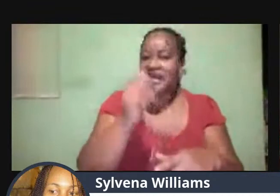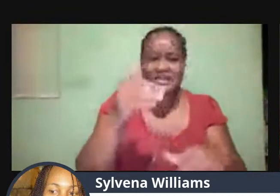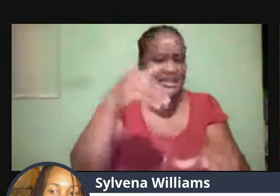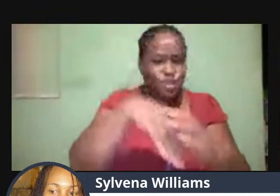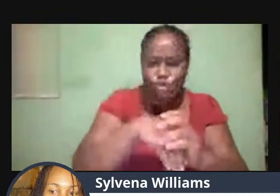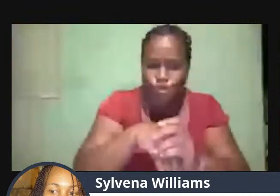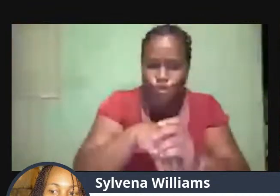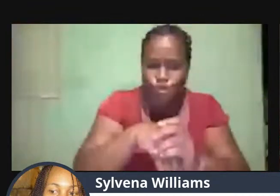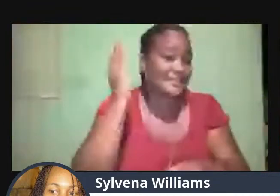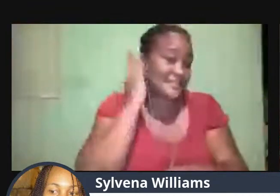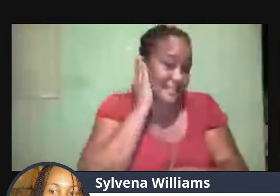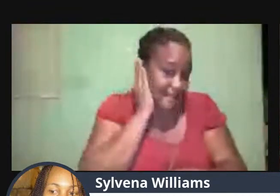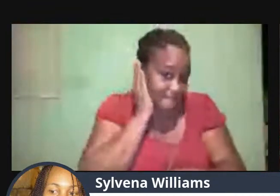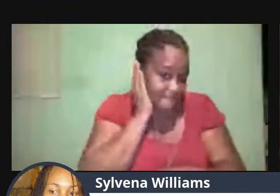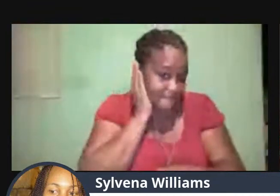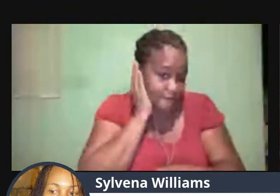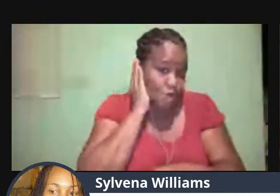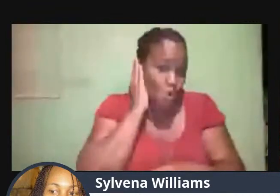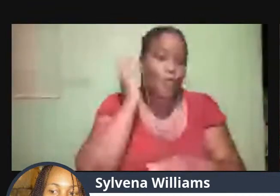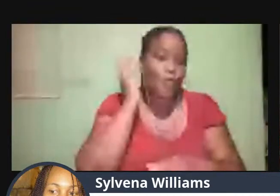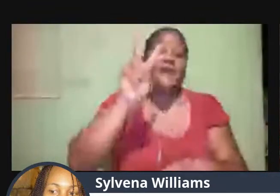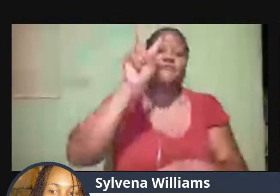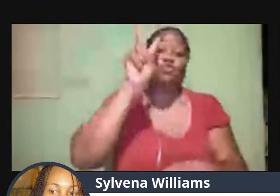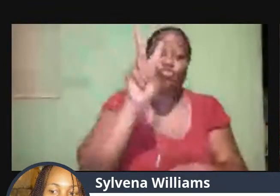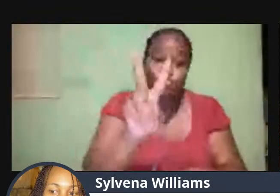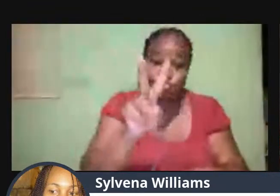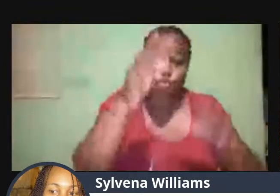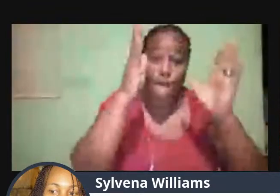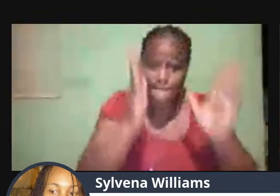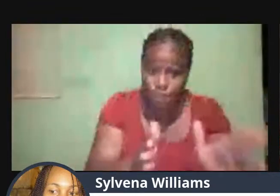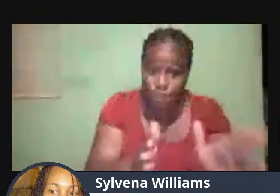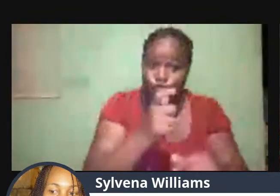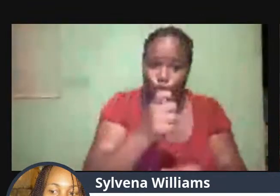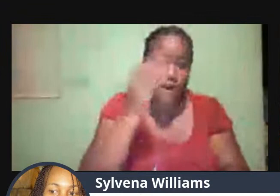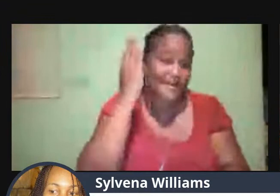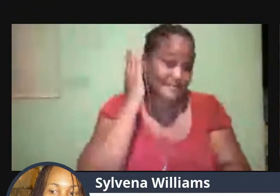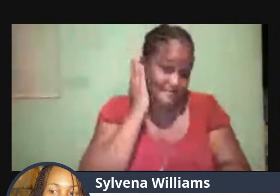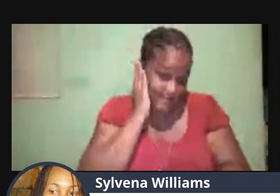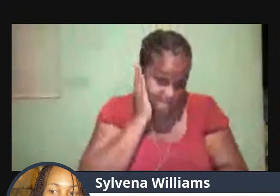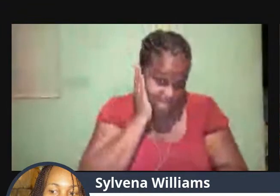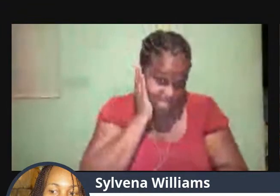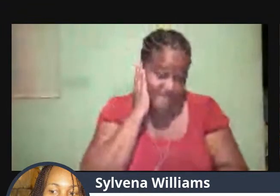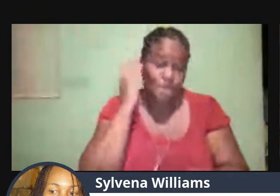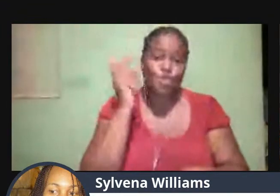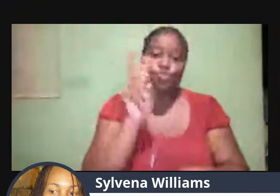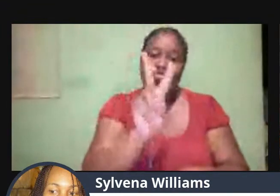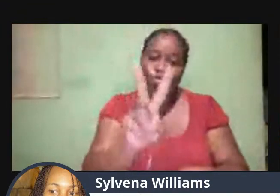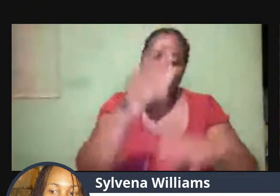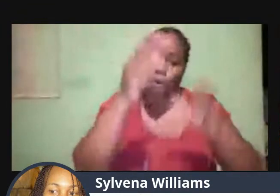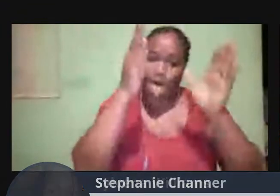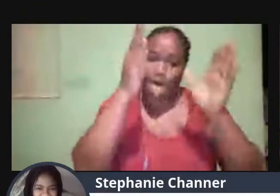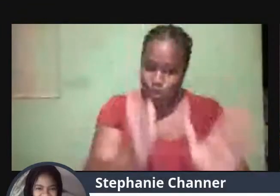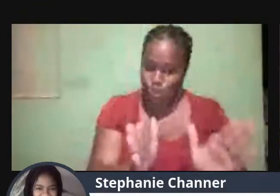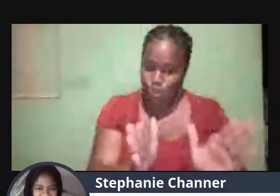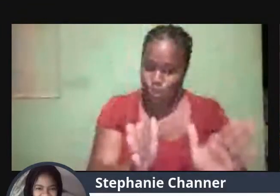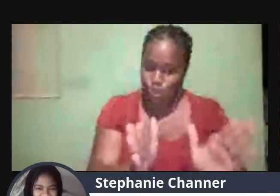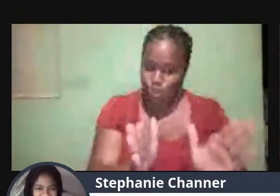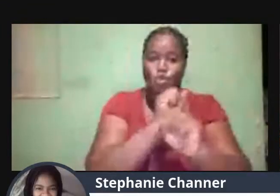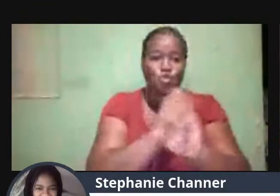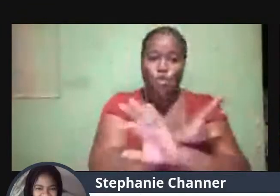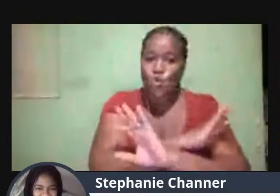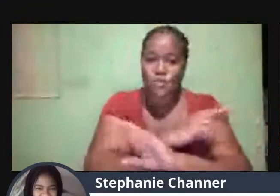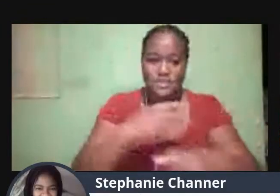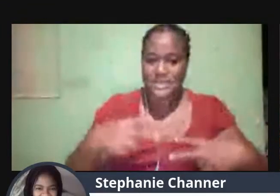persons who are deaf. And also we will take two persons without disabilities. And so